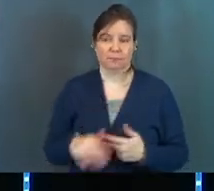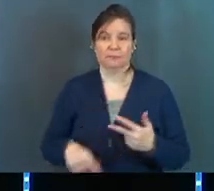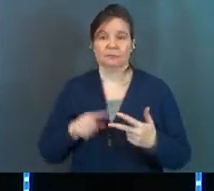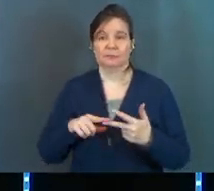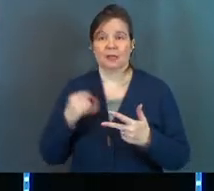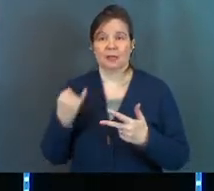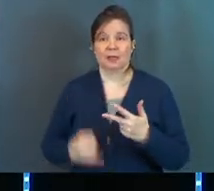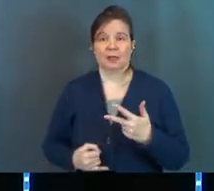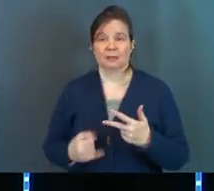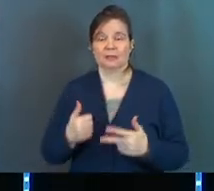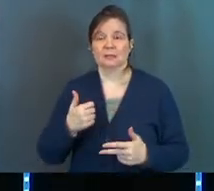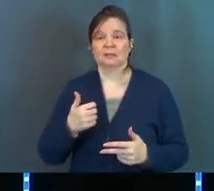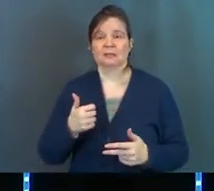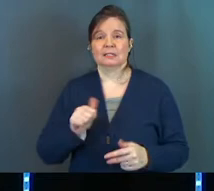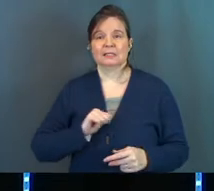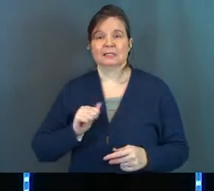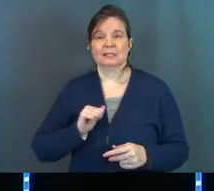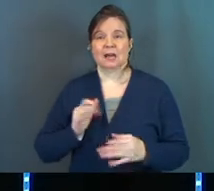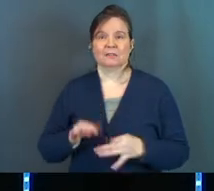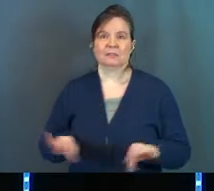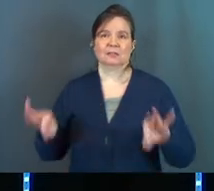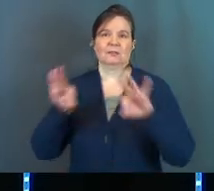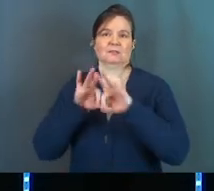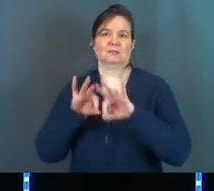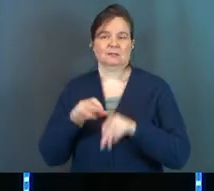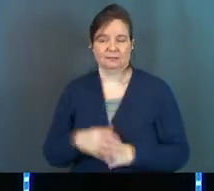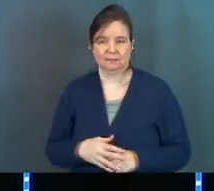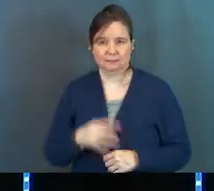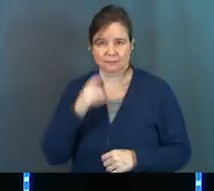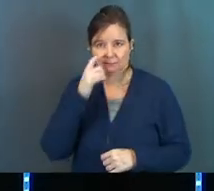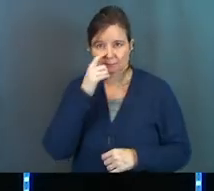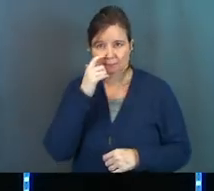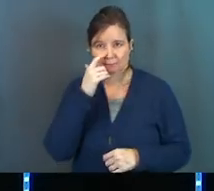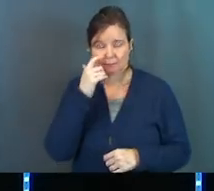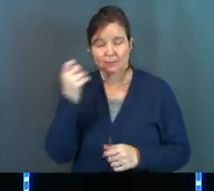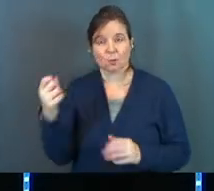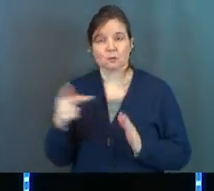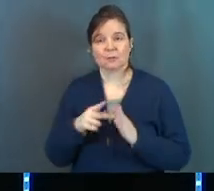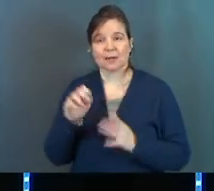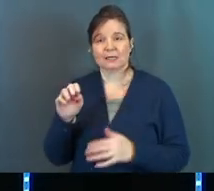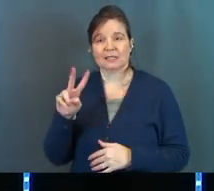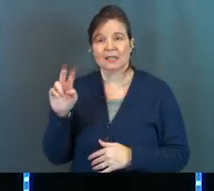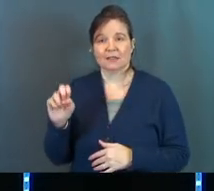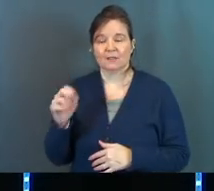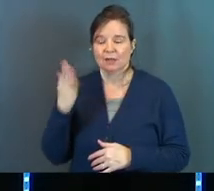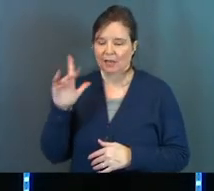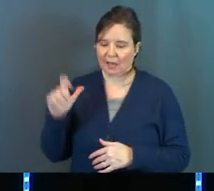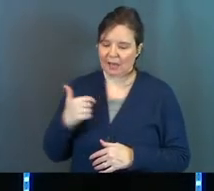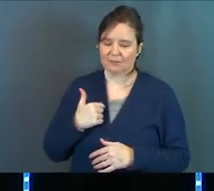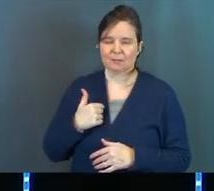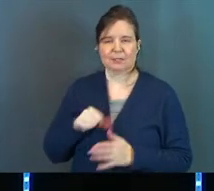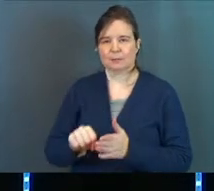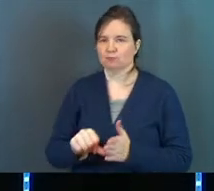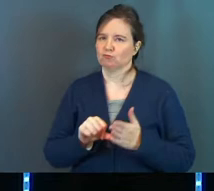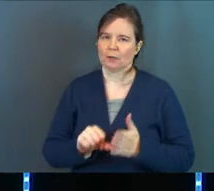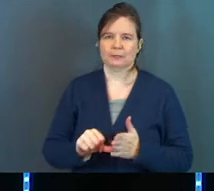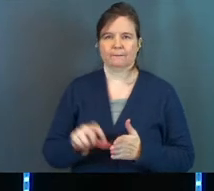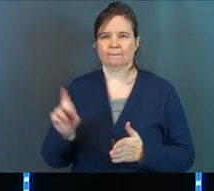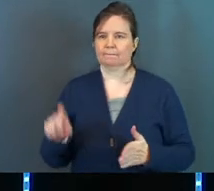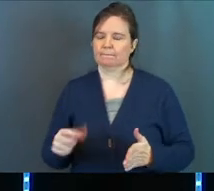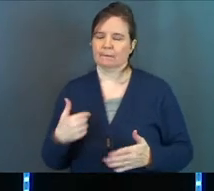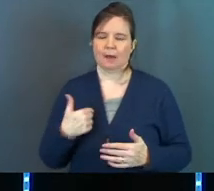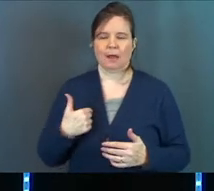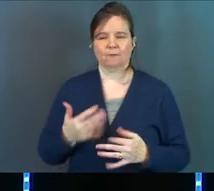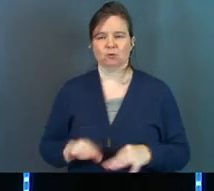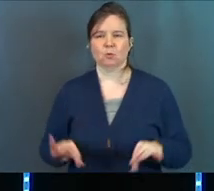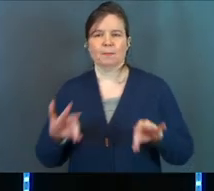Lastly, self-significance. This is back to Eve. God, I have to be impressive. I